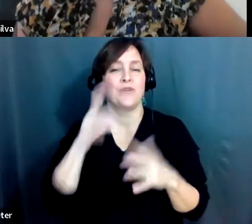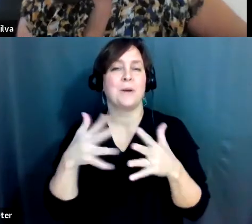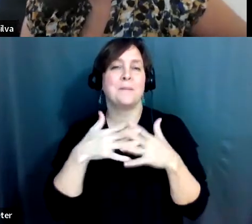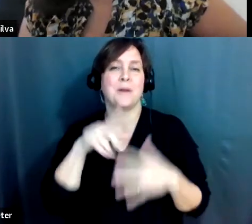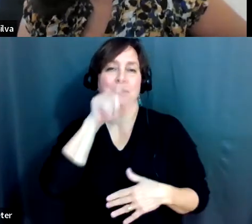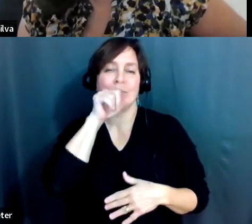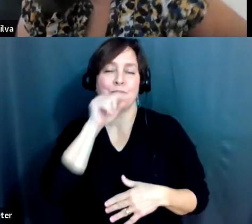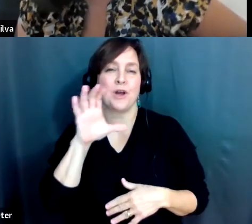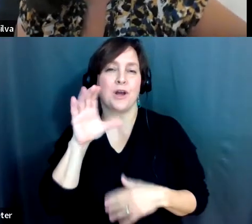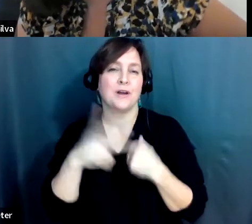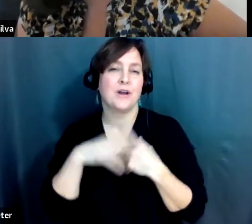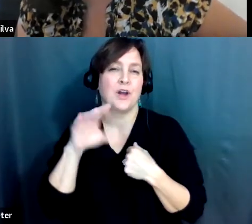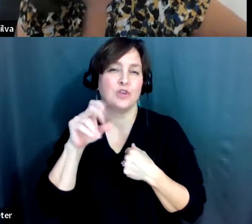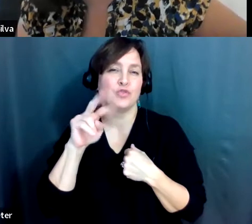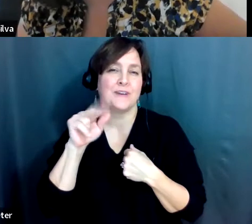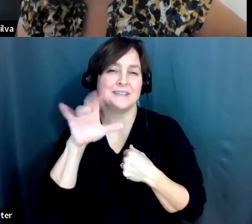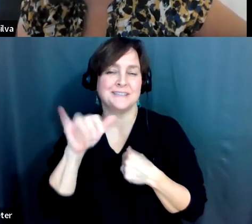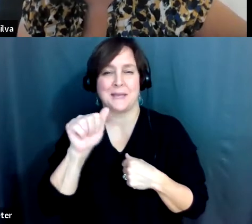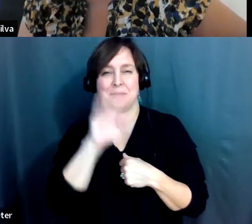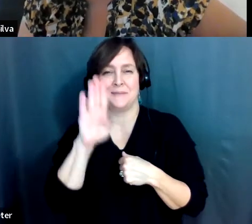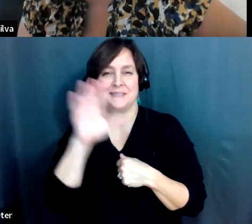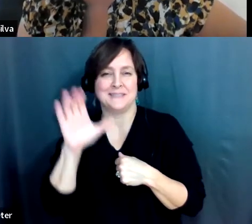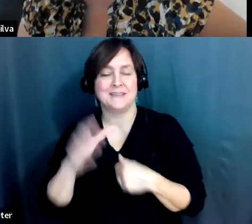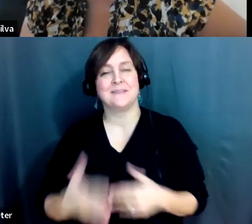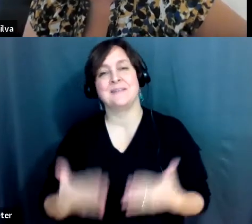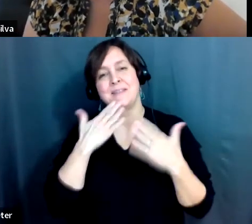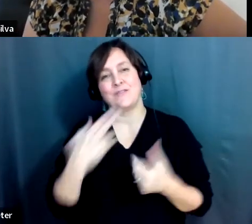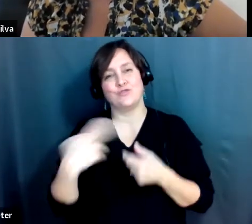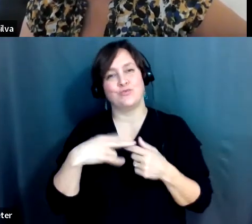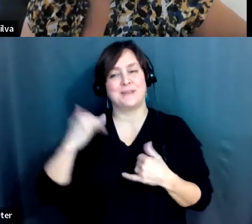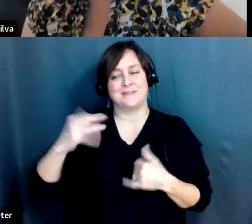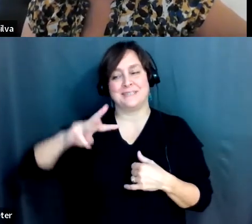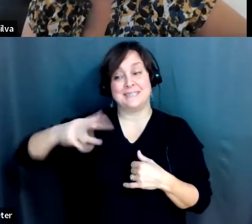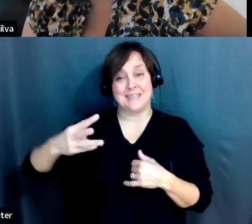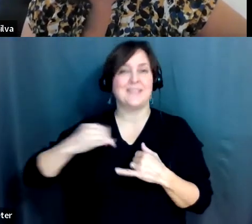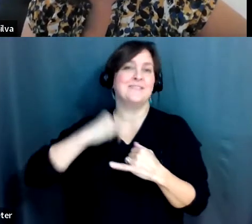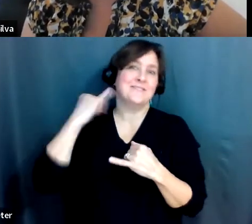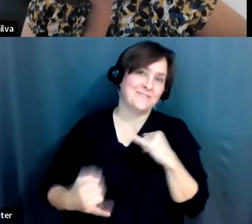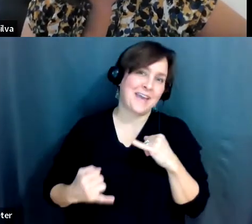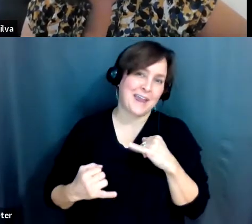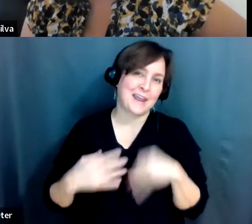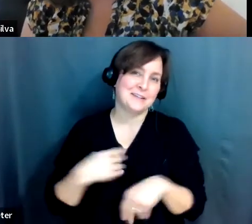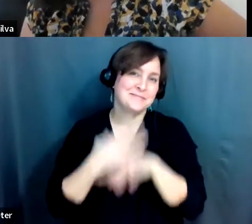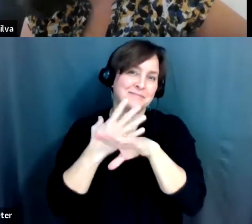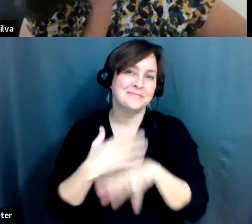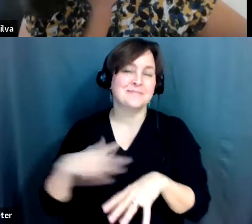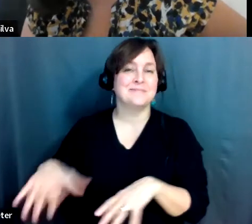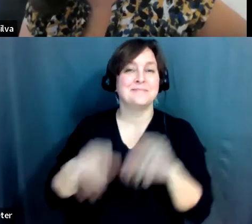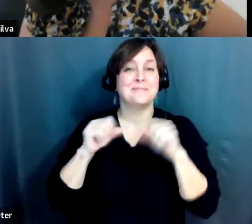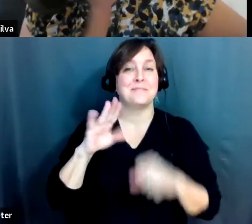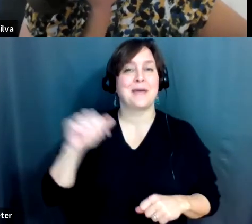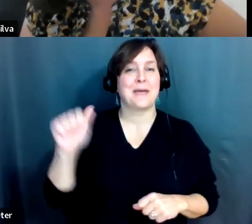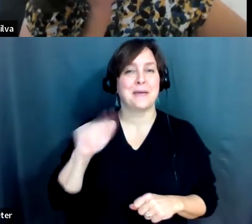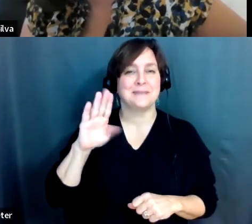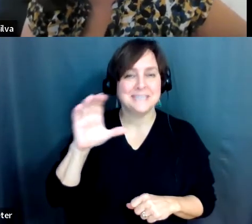for joining us for this sixth and final episode of our BirdAbility Birders series, co-hosted by ABC and BirdAbility to